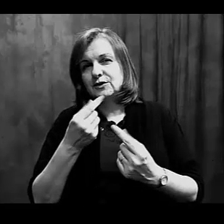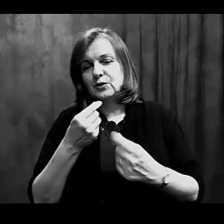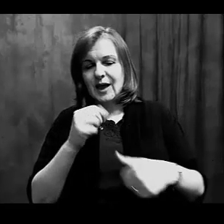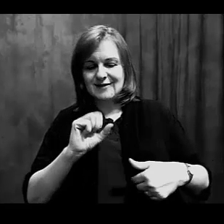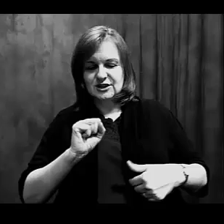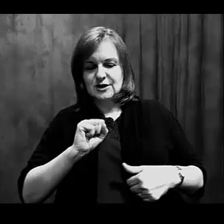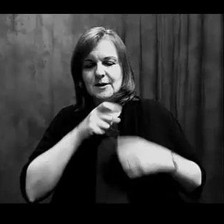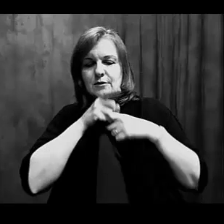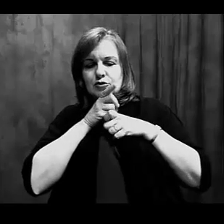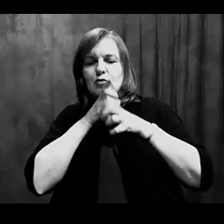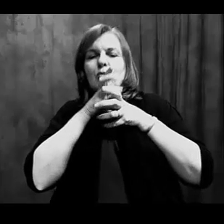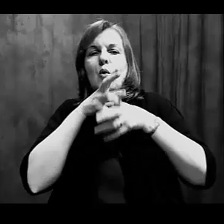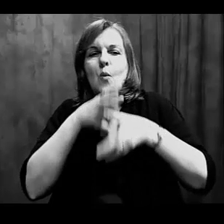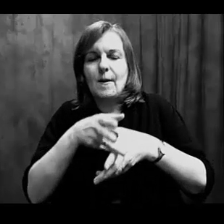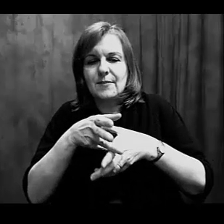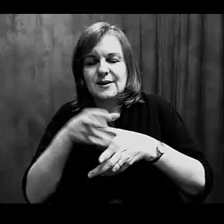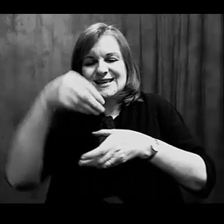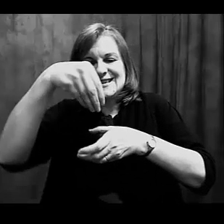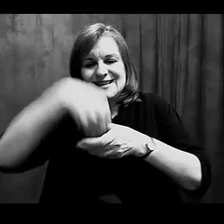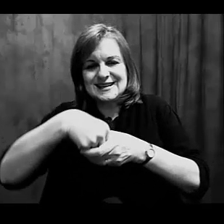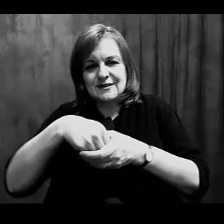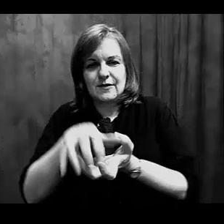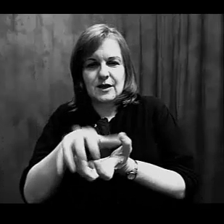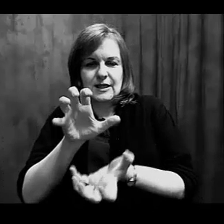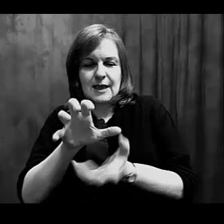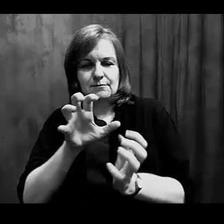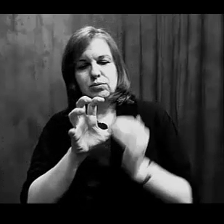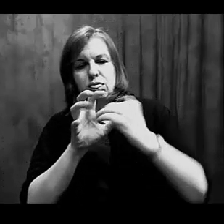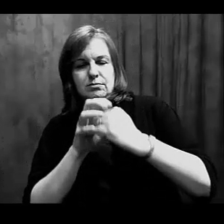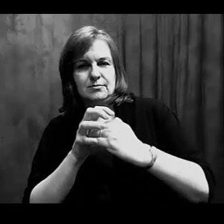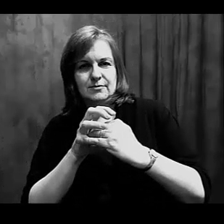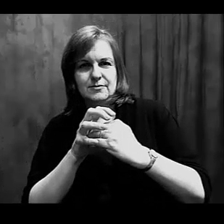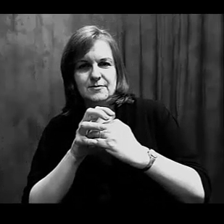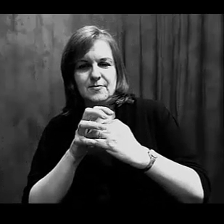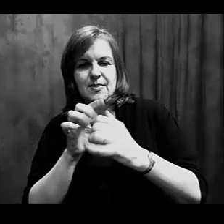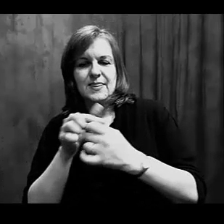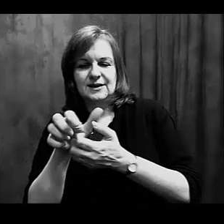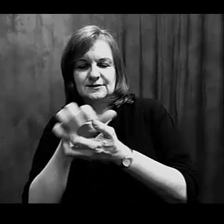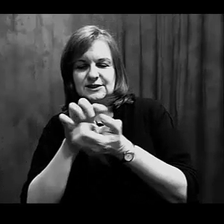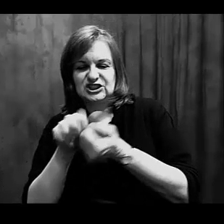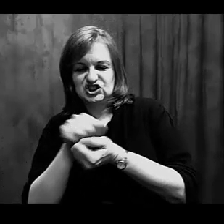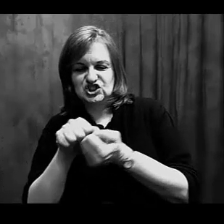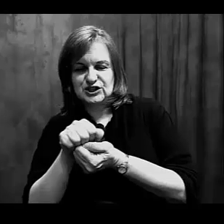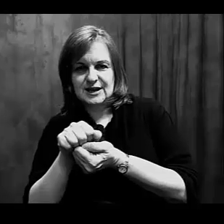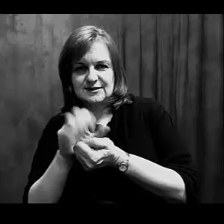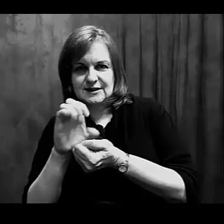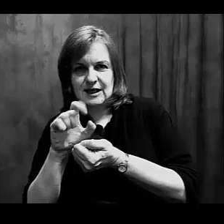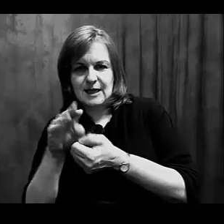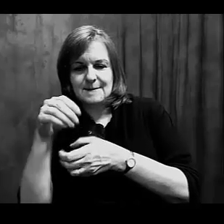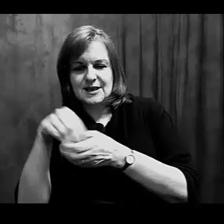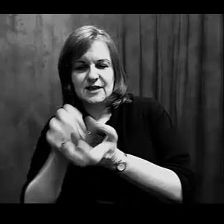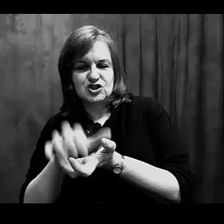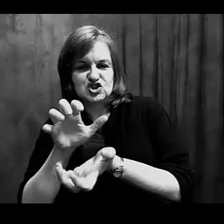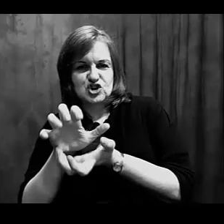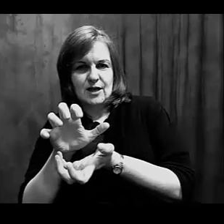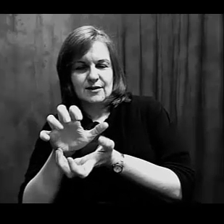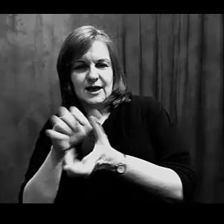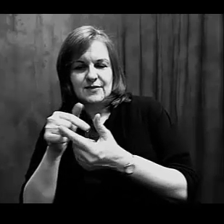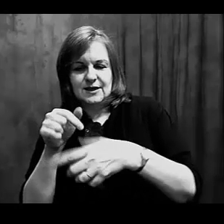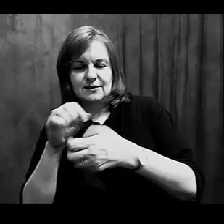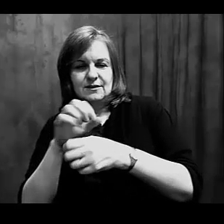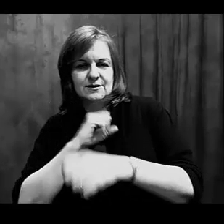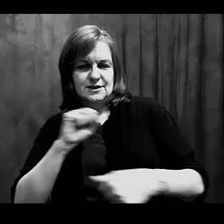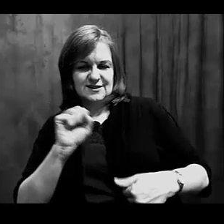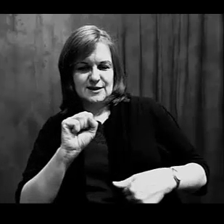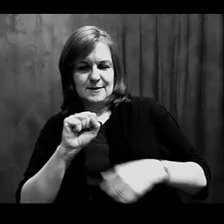throwing up the stomach inside this clam and is going to digest the clam inside its own shell. And then the stomach